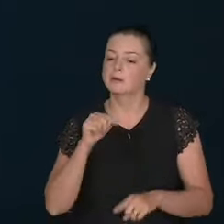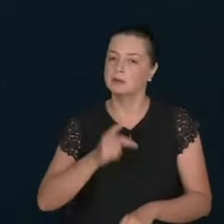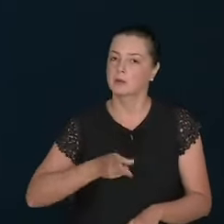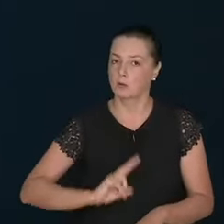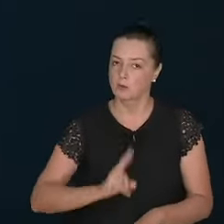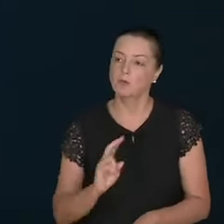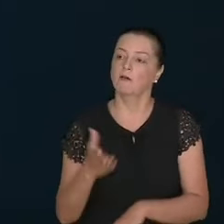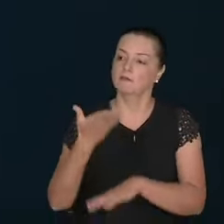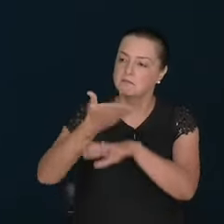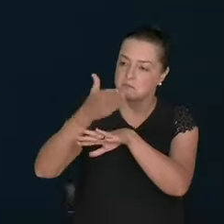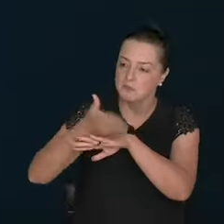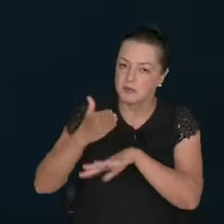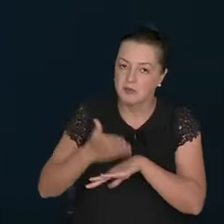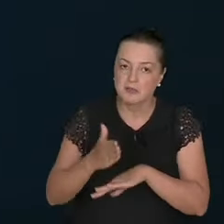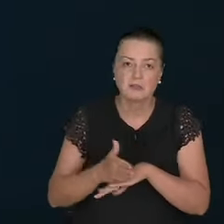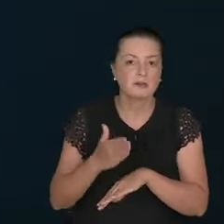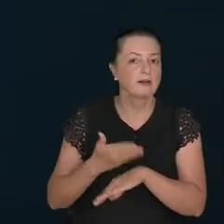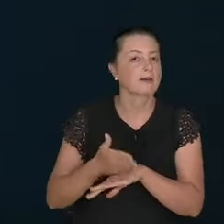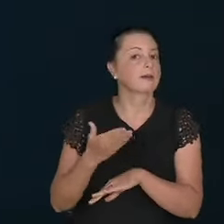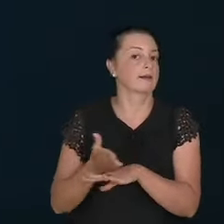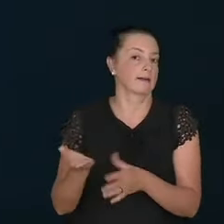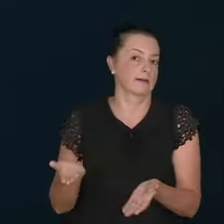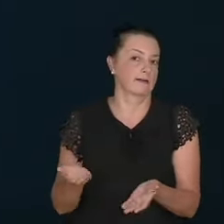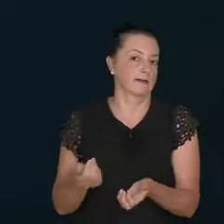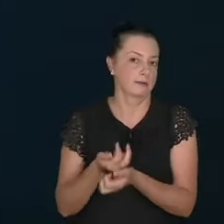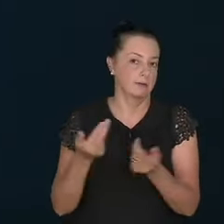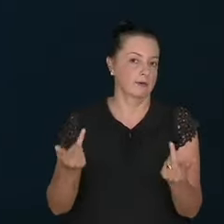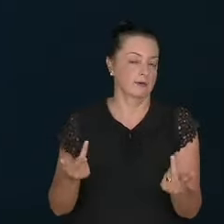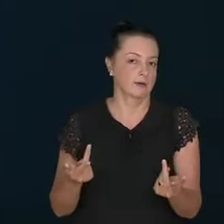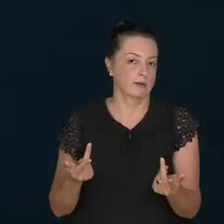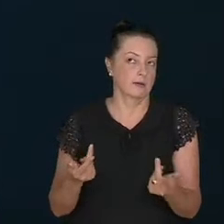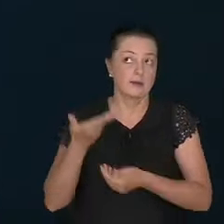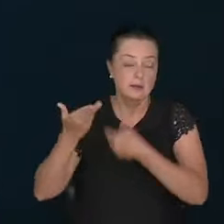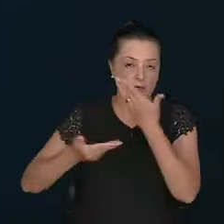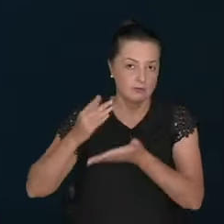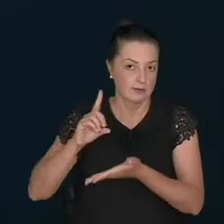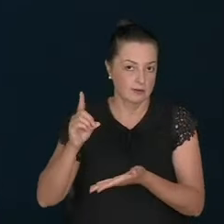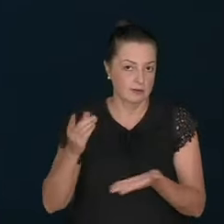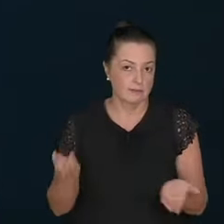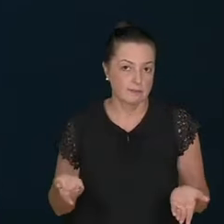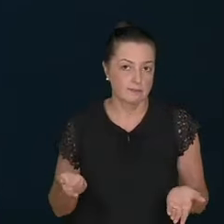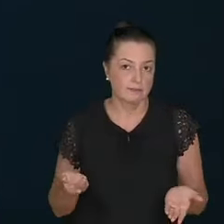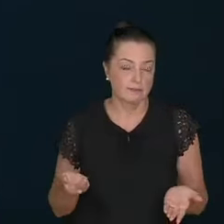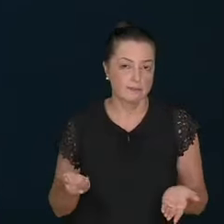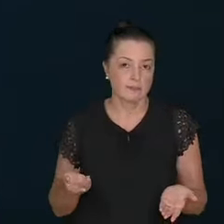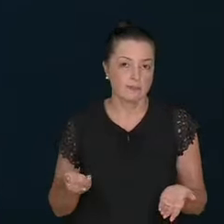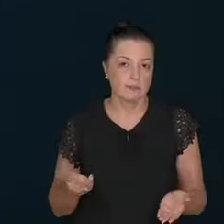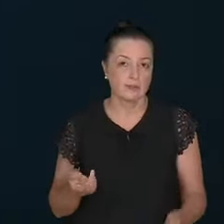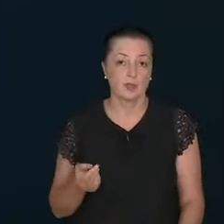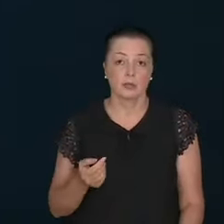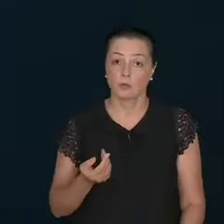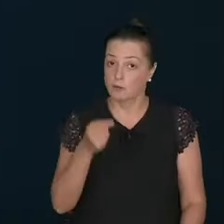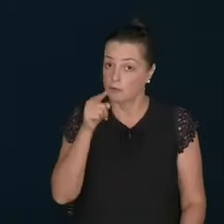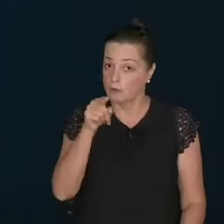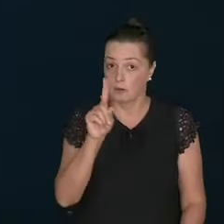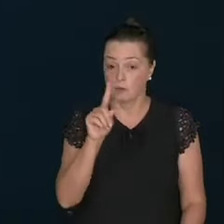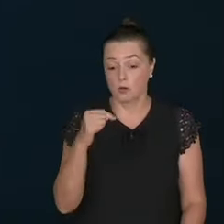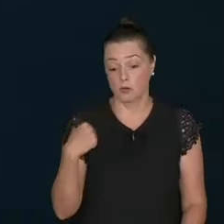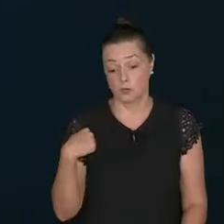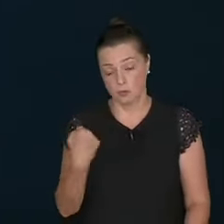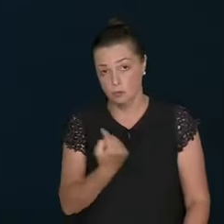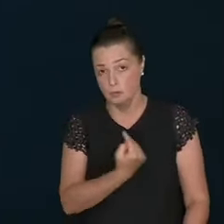You have to look. For you. All of us. We speak about you. But we also included. We. Cannot.